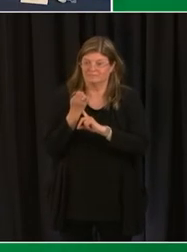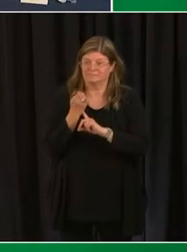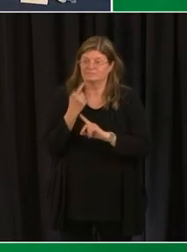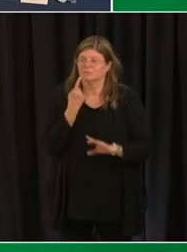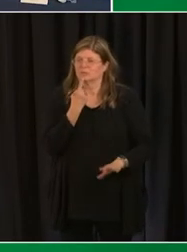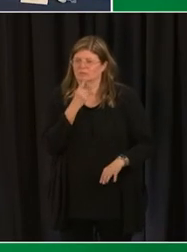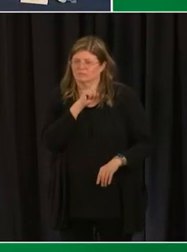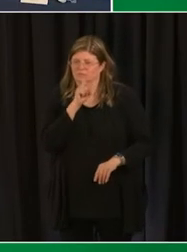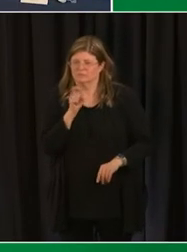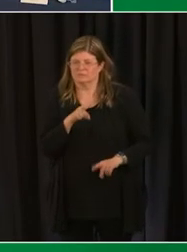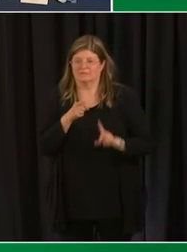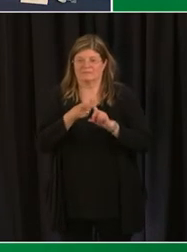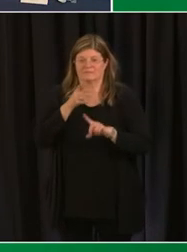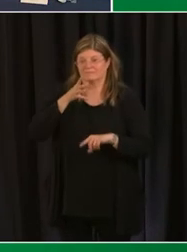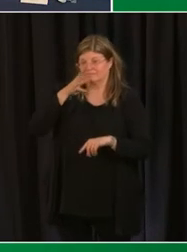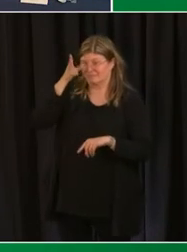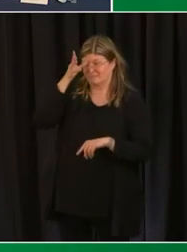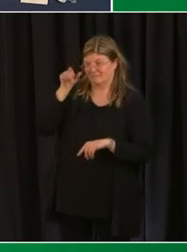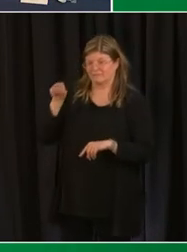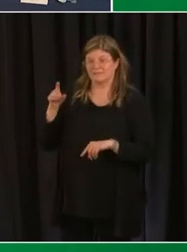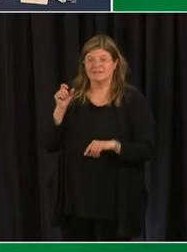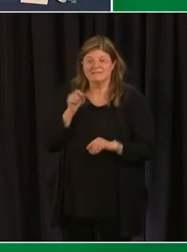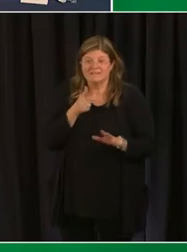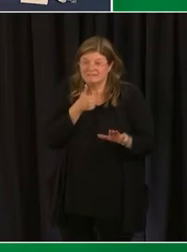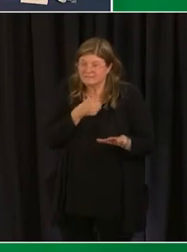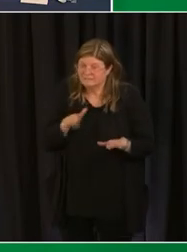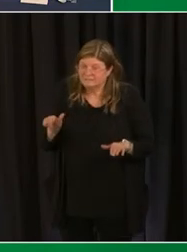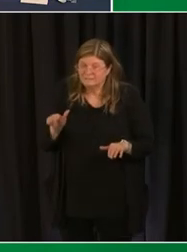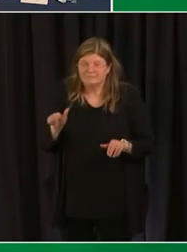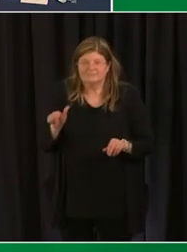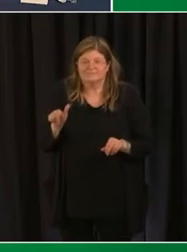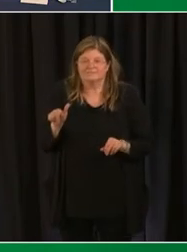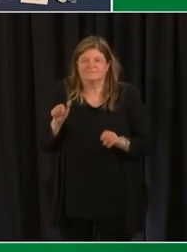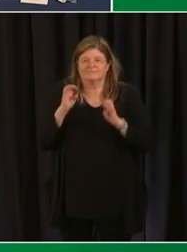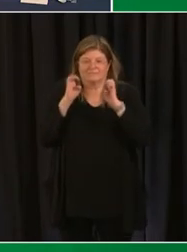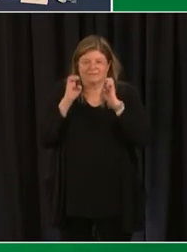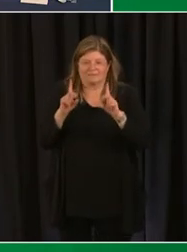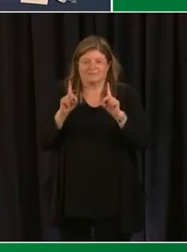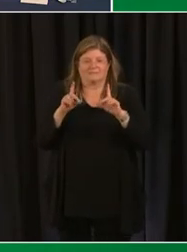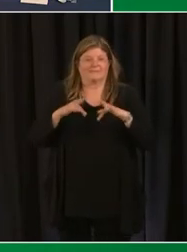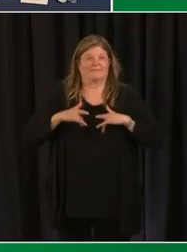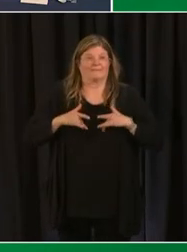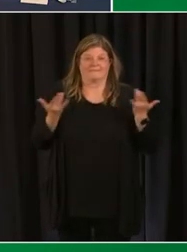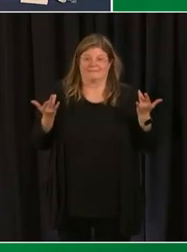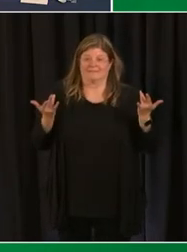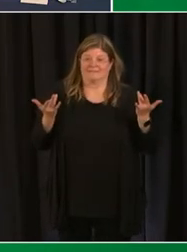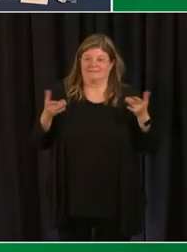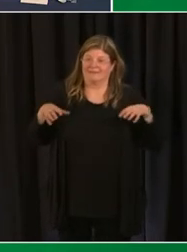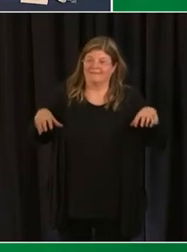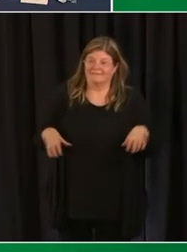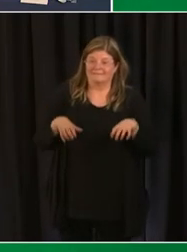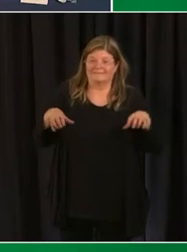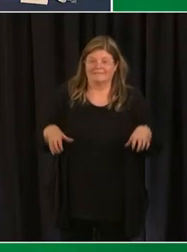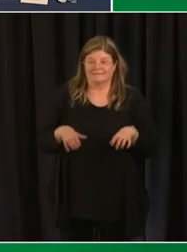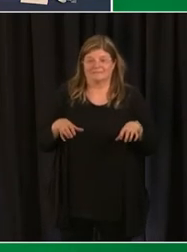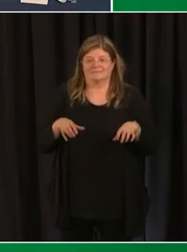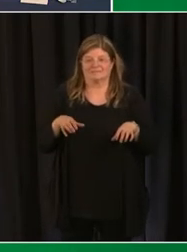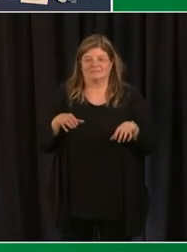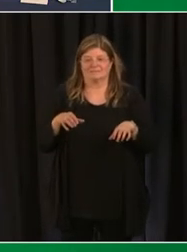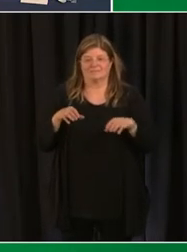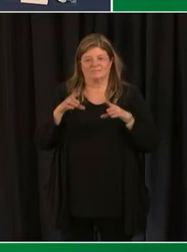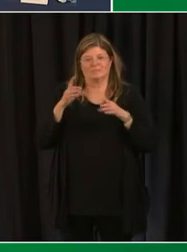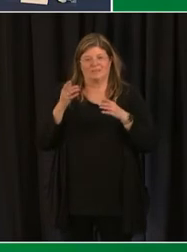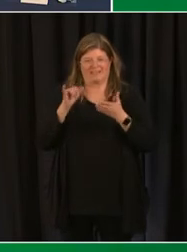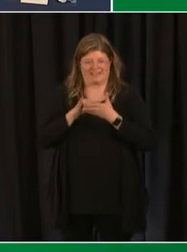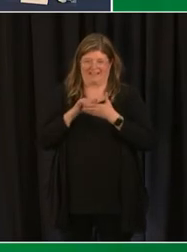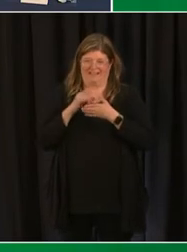parent asking um are there any um educational events activities and things that they can do with